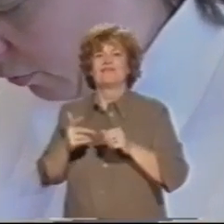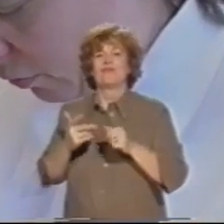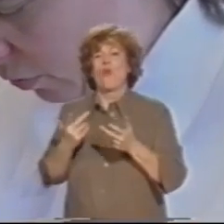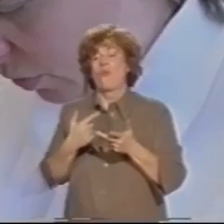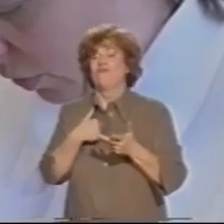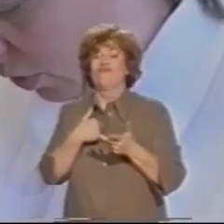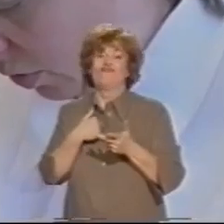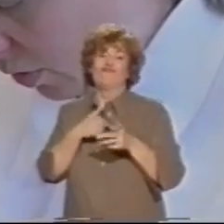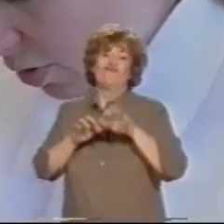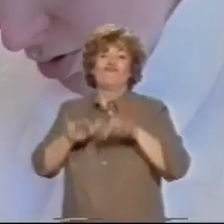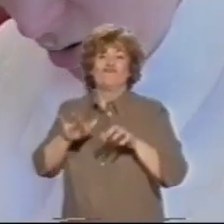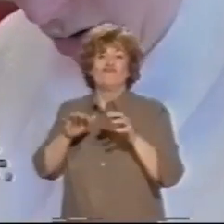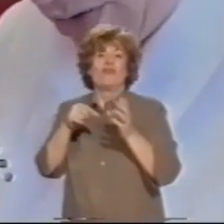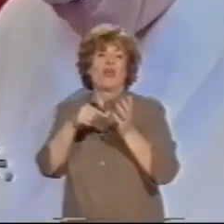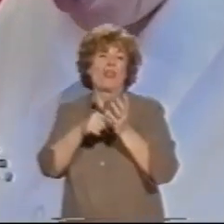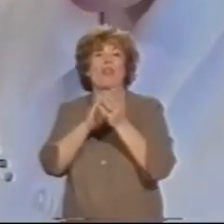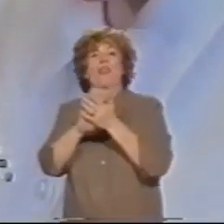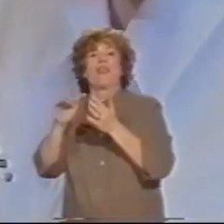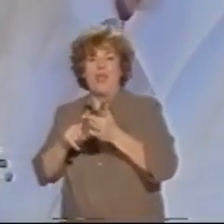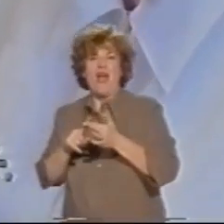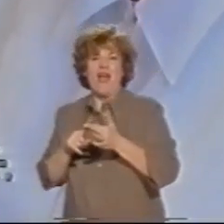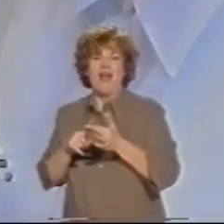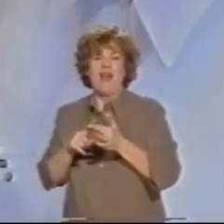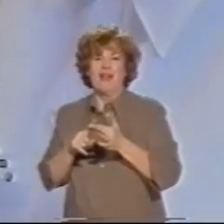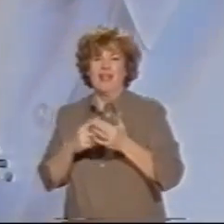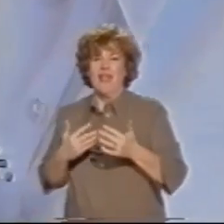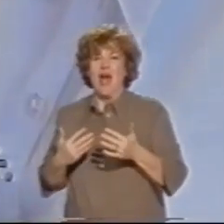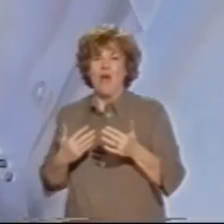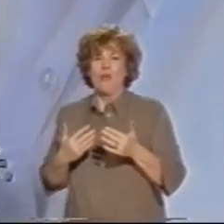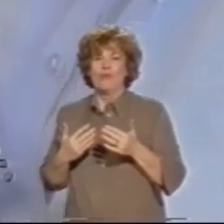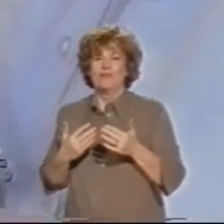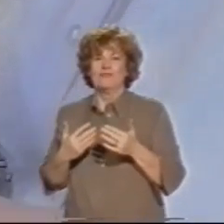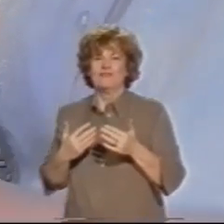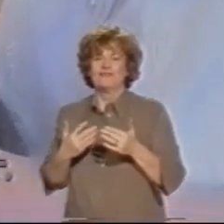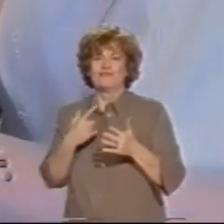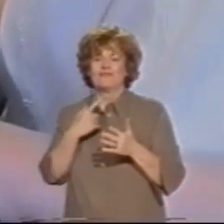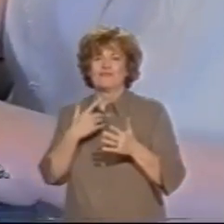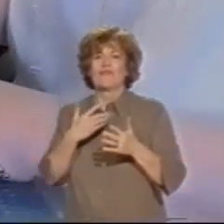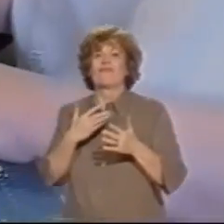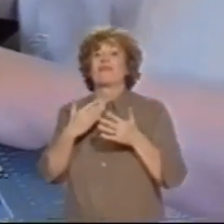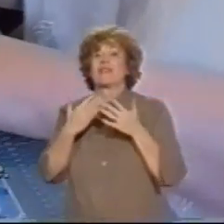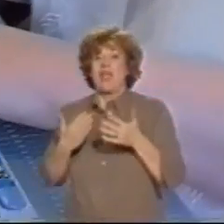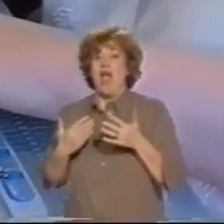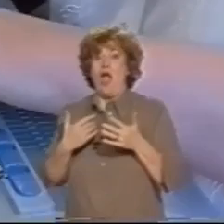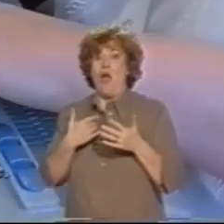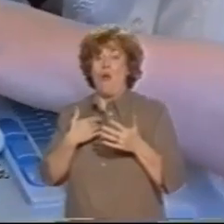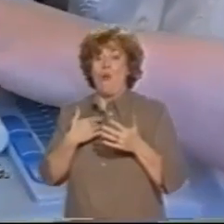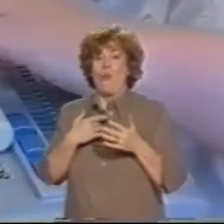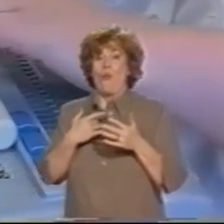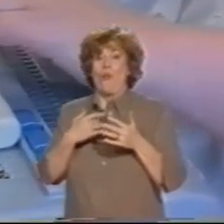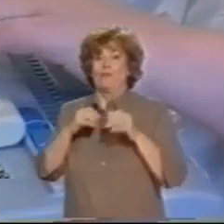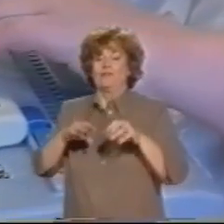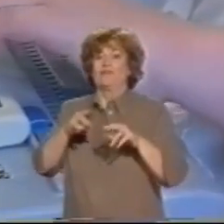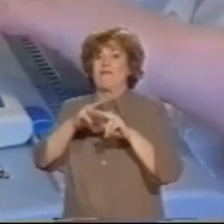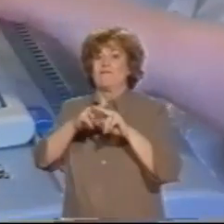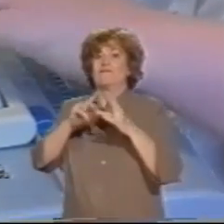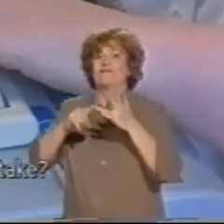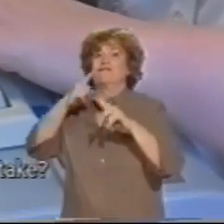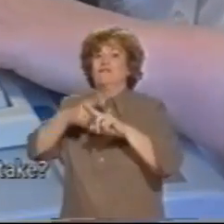in the, at the moment, and I'm putting in fox, which I nicely did a spelling mistake.